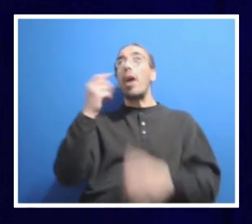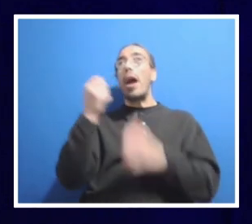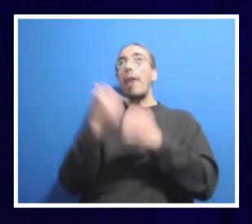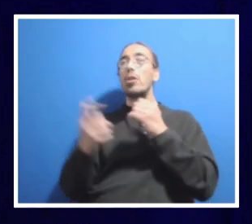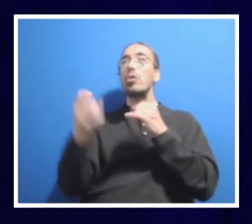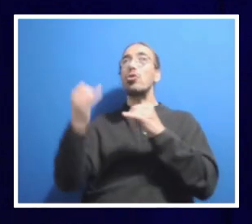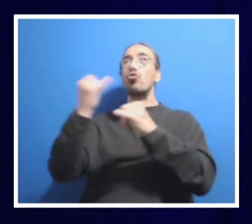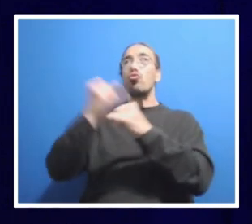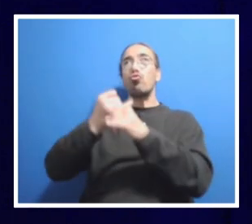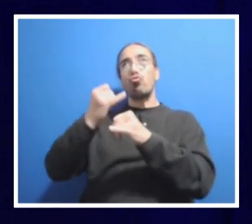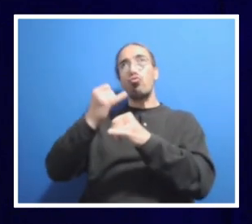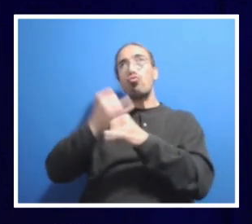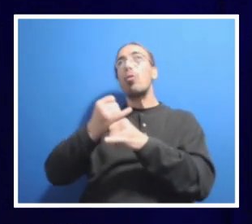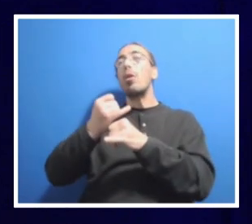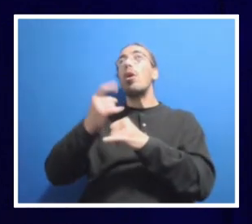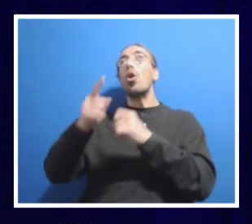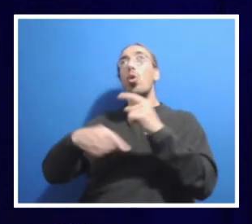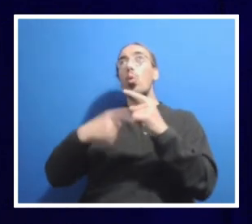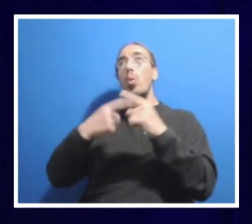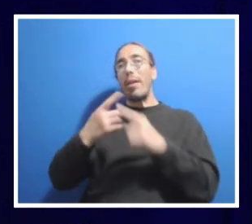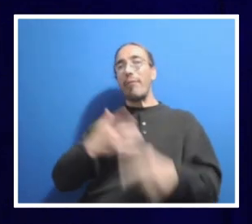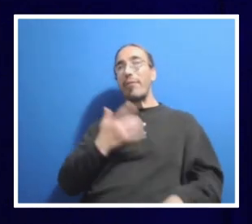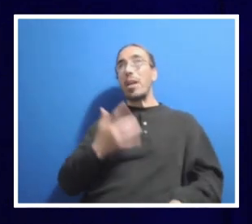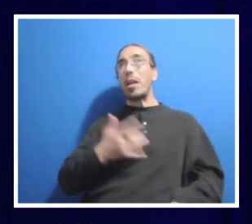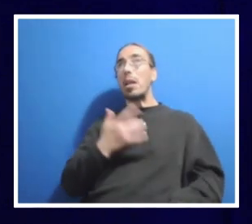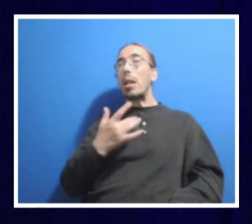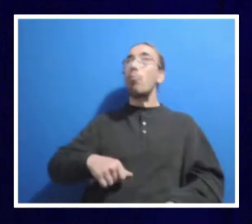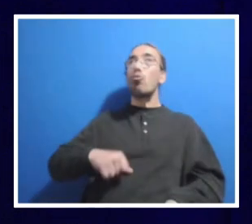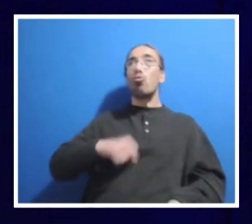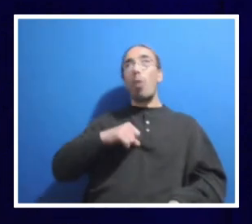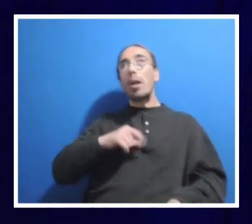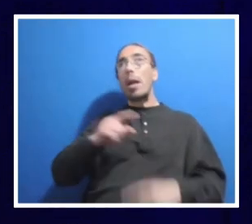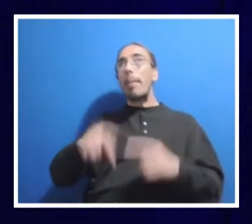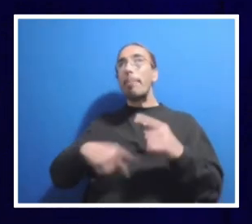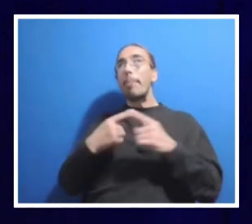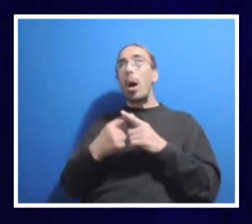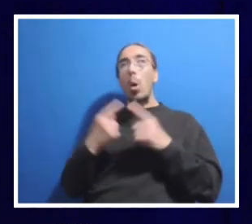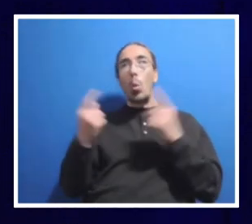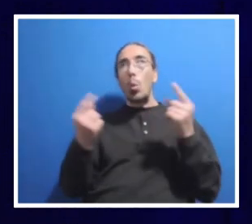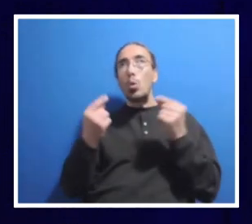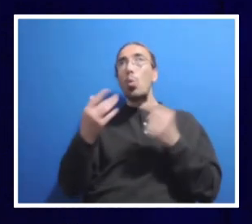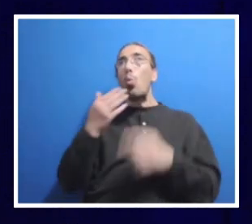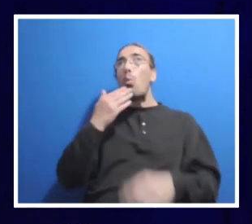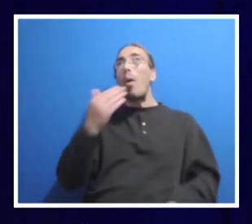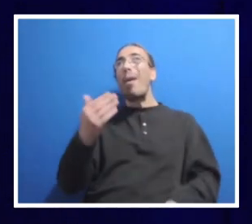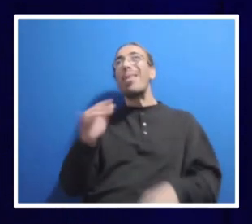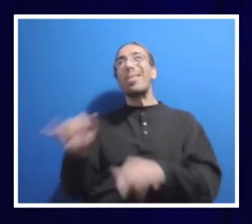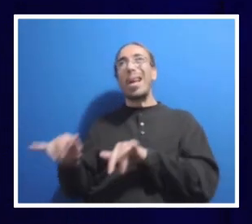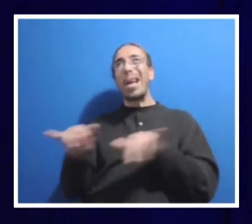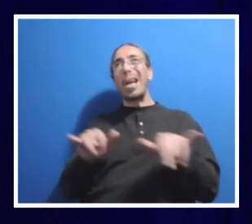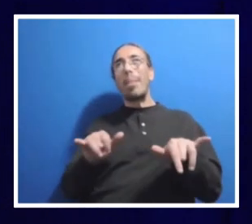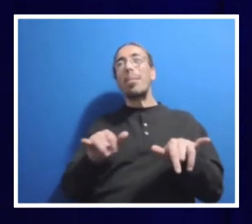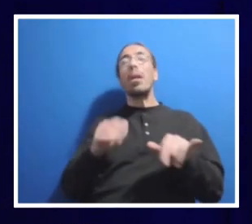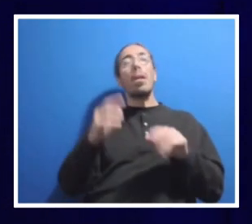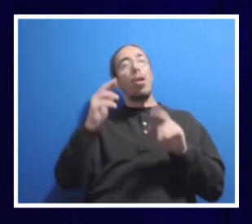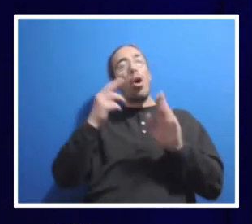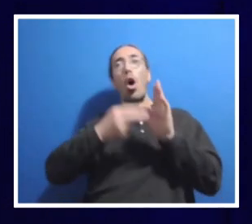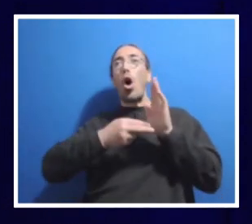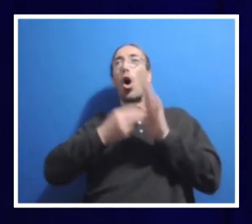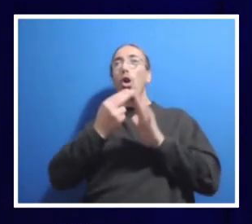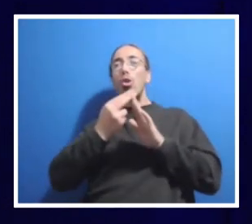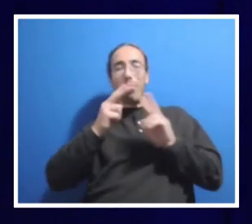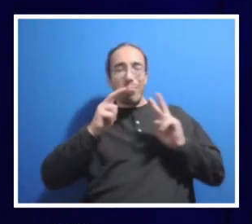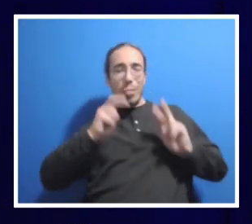even when we feel incredible pride in the things we do well, we also need to take an honest look at ourselves and say,